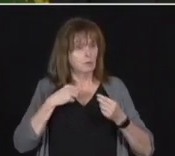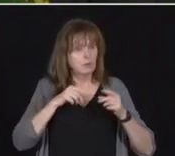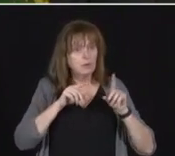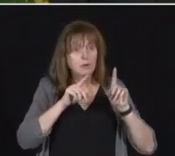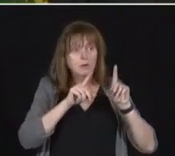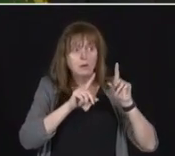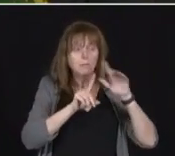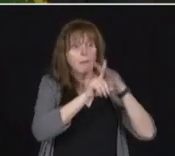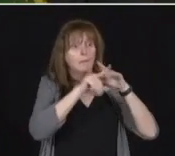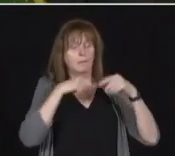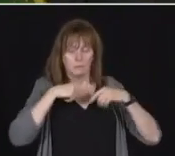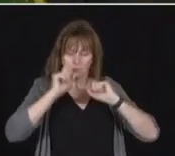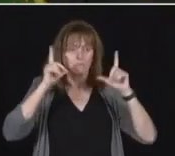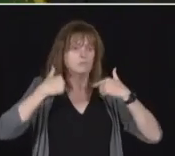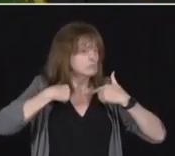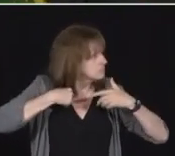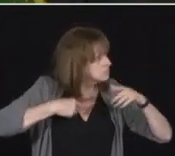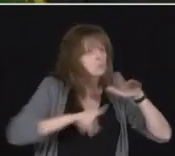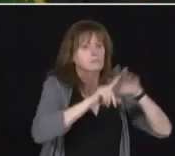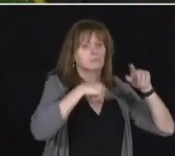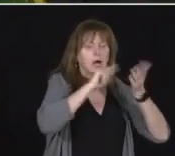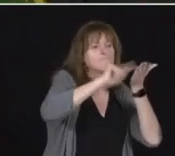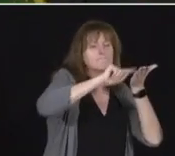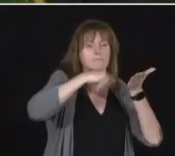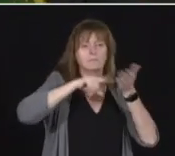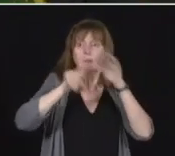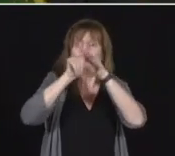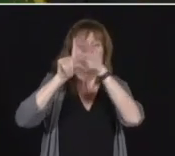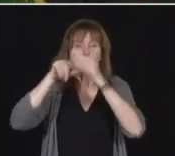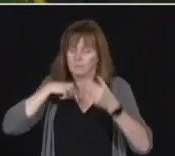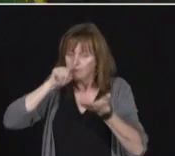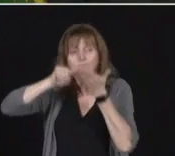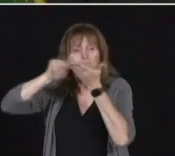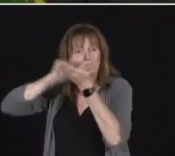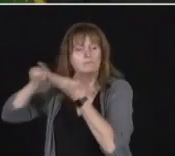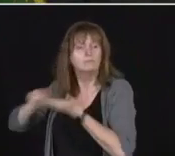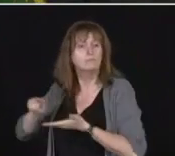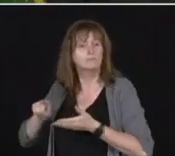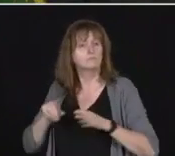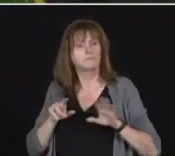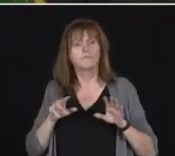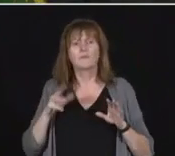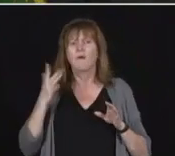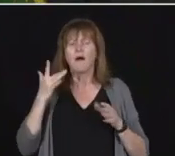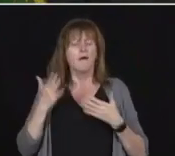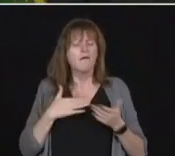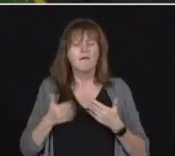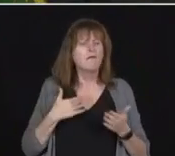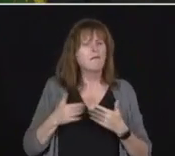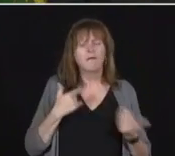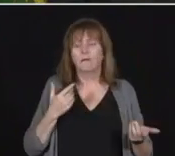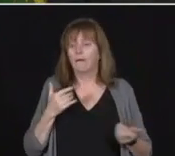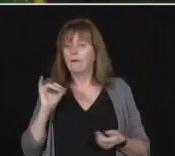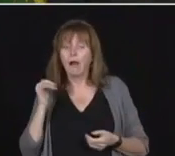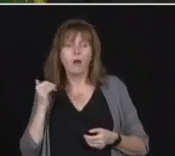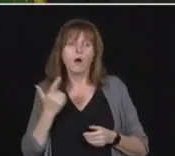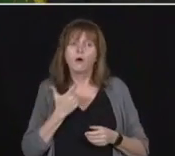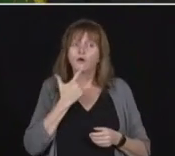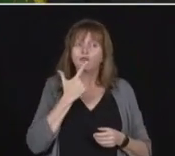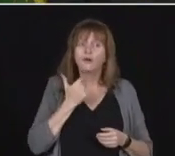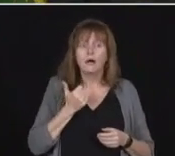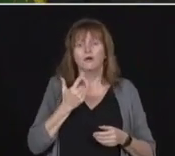And, you know, this gives us an opportunity, no matter if it is yellow or red, because those are our priorities,